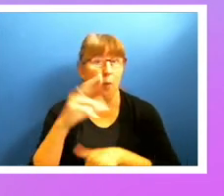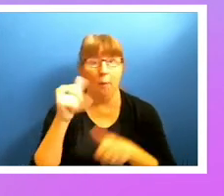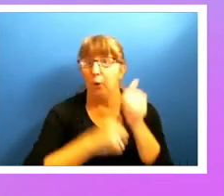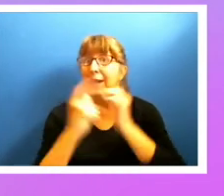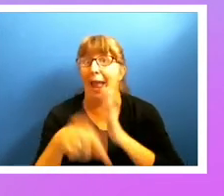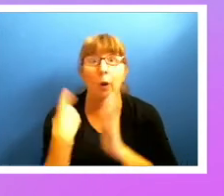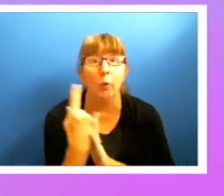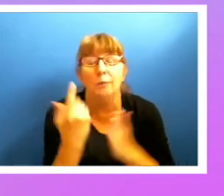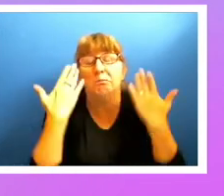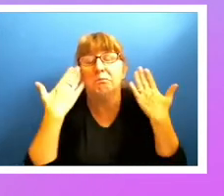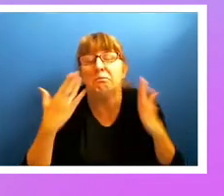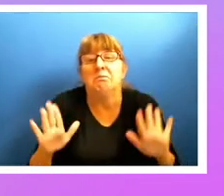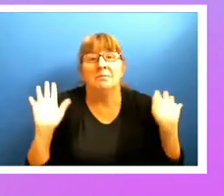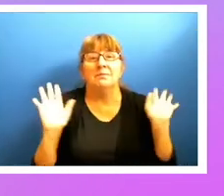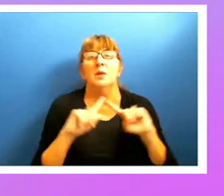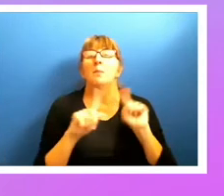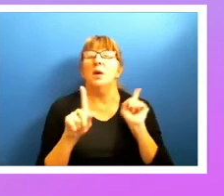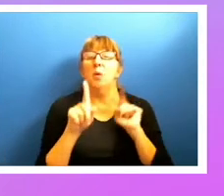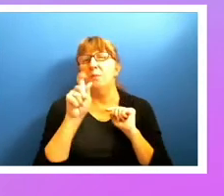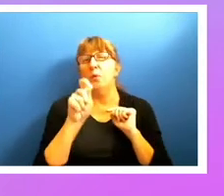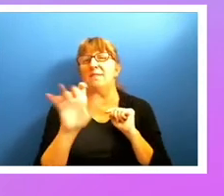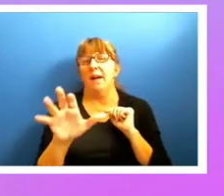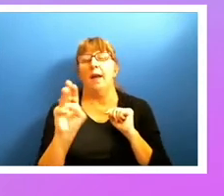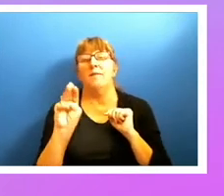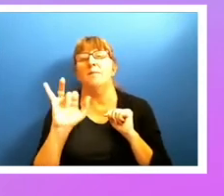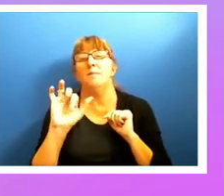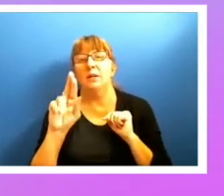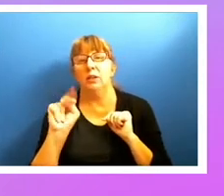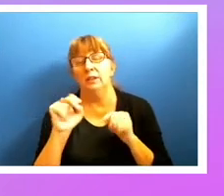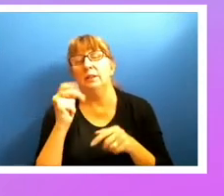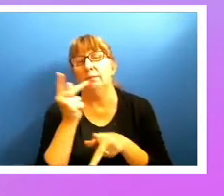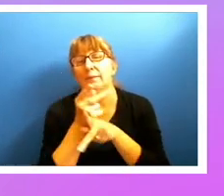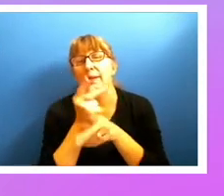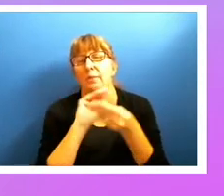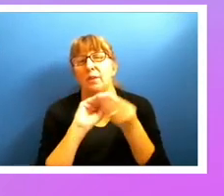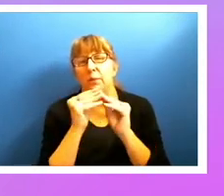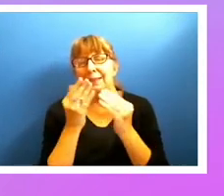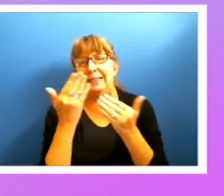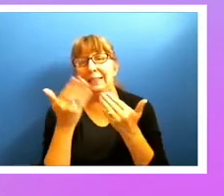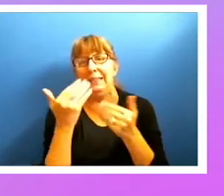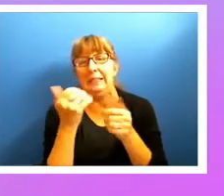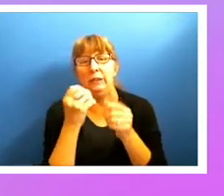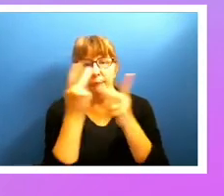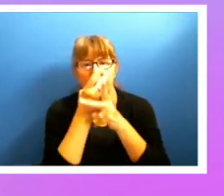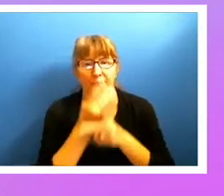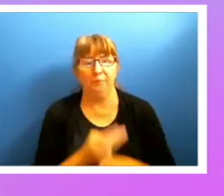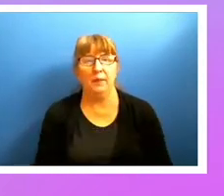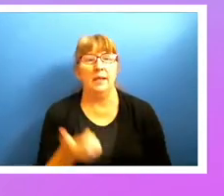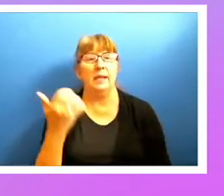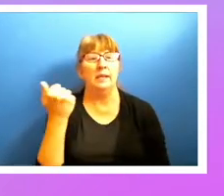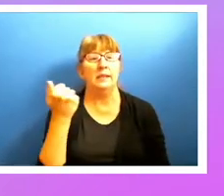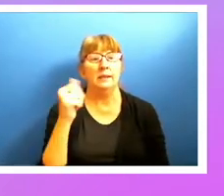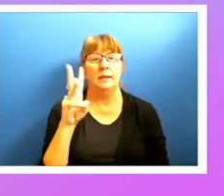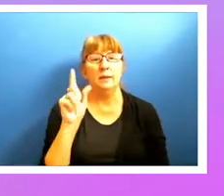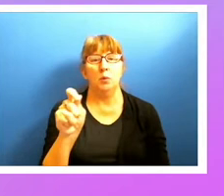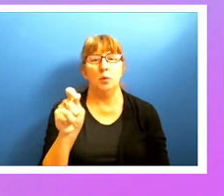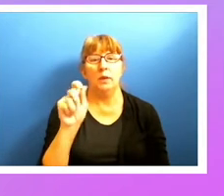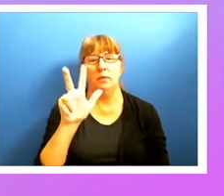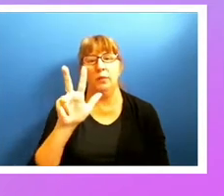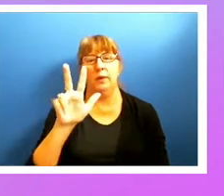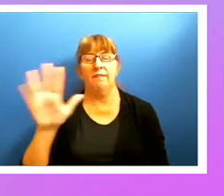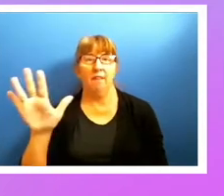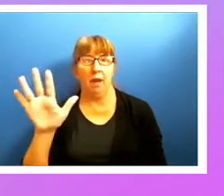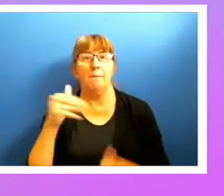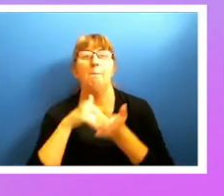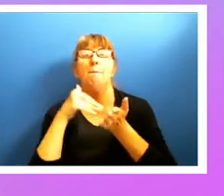So we'll just say 1.5 million, we're to keep the numbers, you know, safe and easy to work with. $16.35 million to take